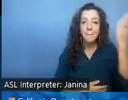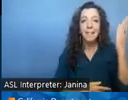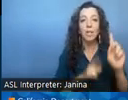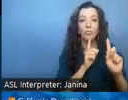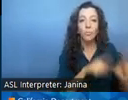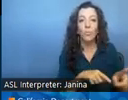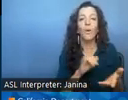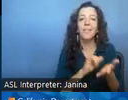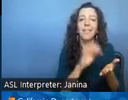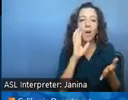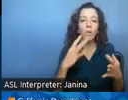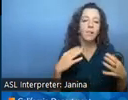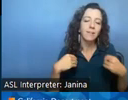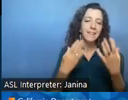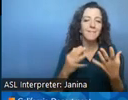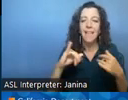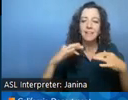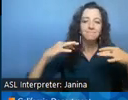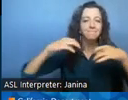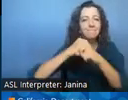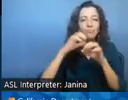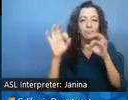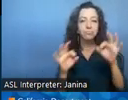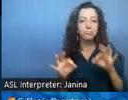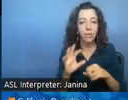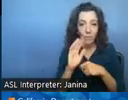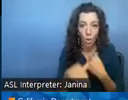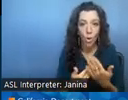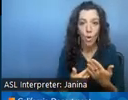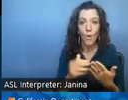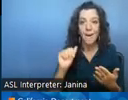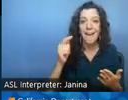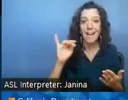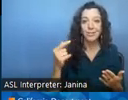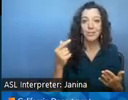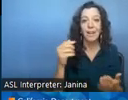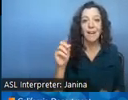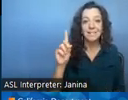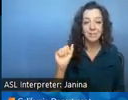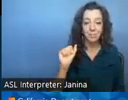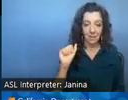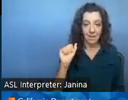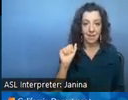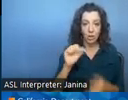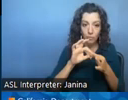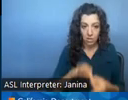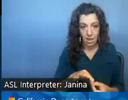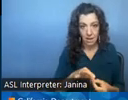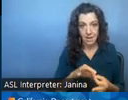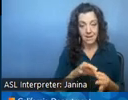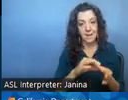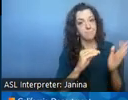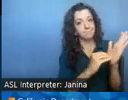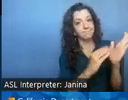uh a roundup of all aging and disability related chapter legislation for